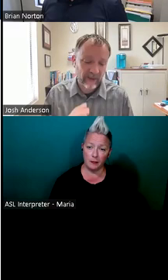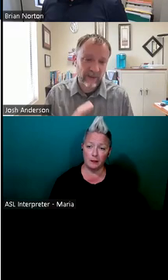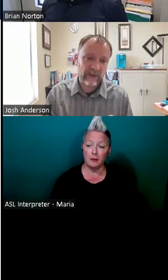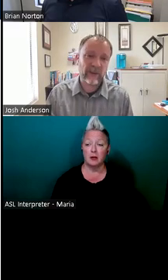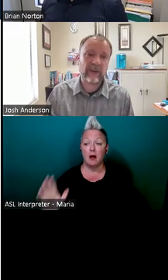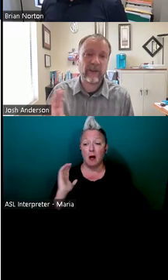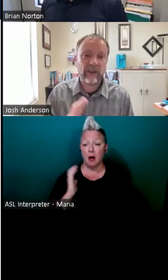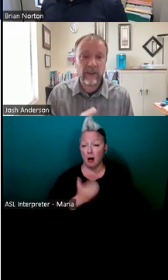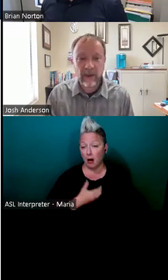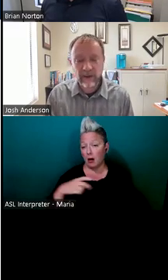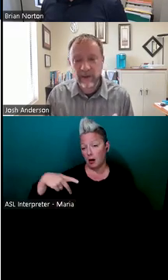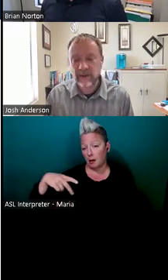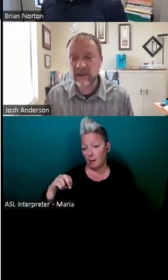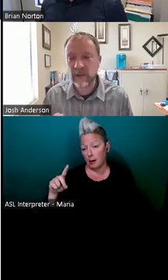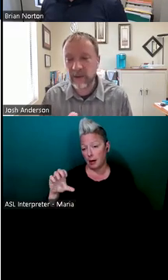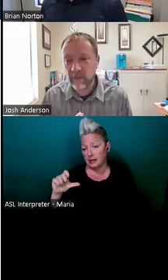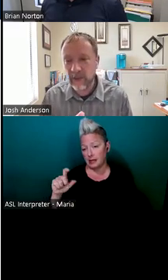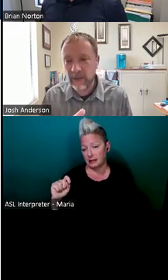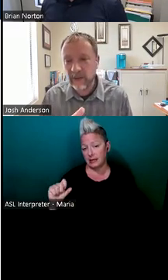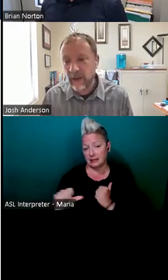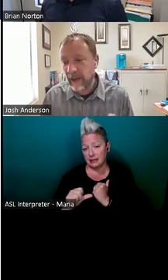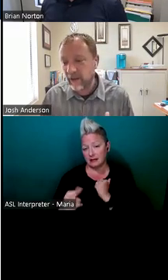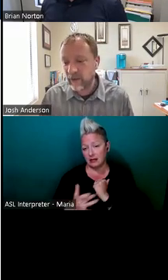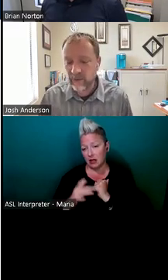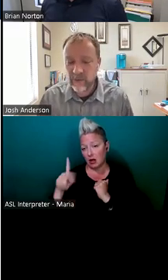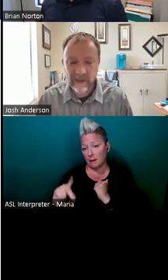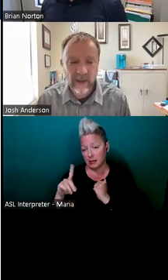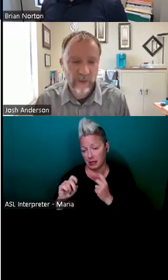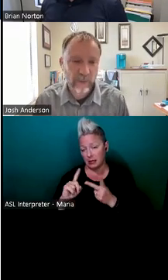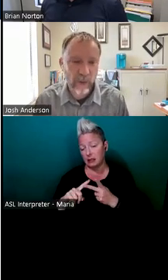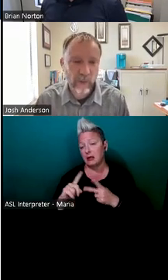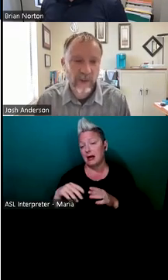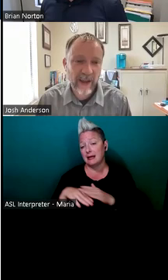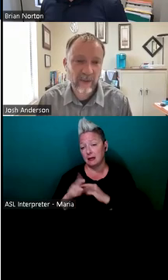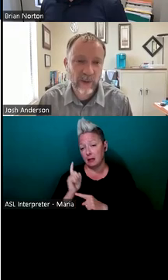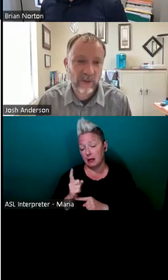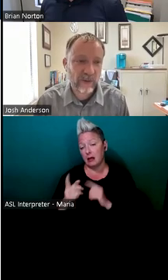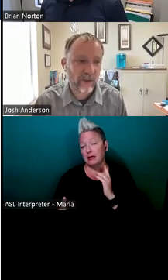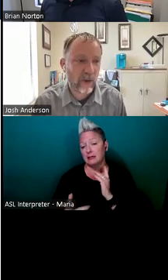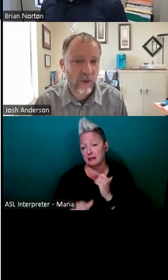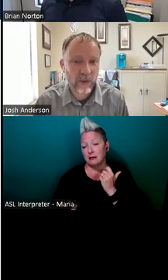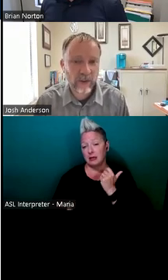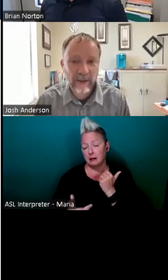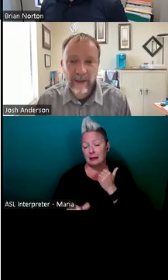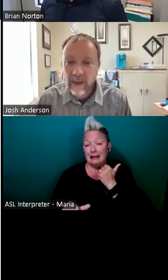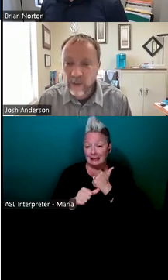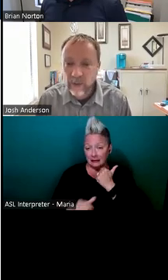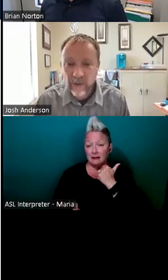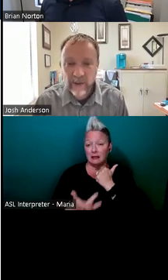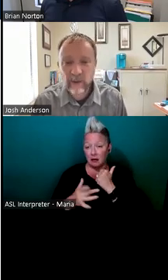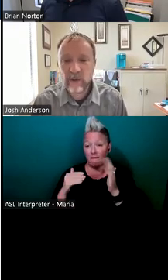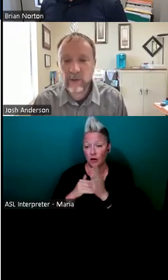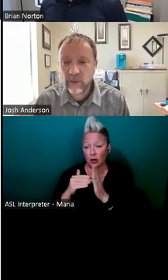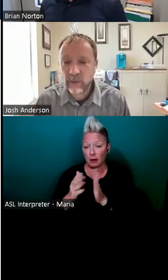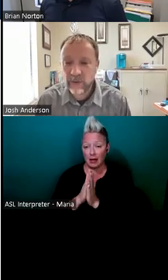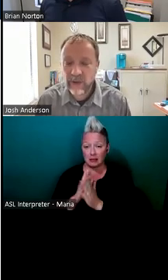podcast, assistive technology update accessibility minute and assistive technology, frequently asked questions all either